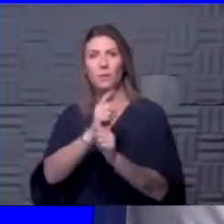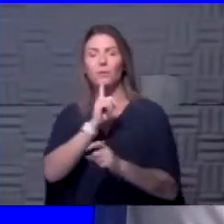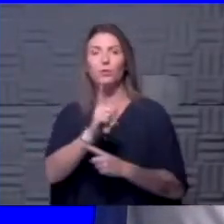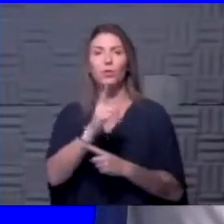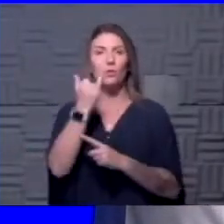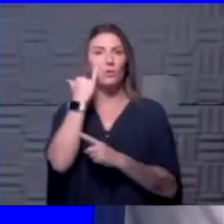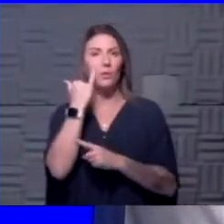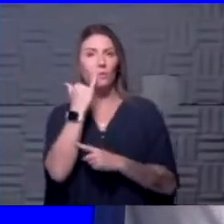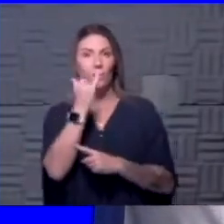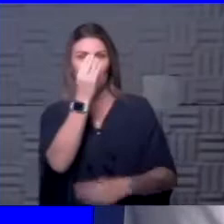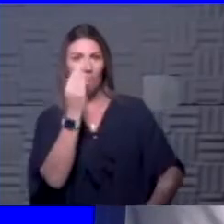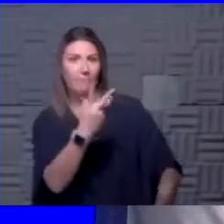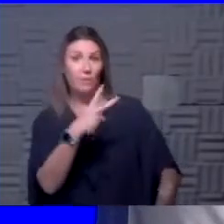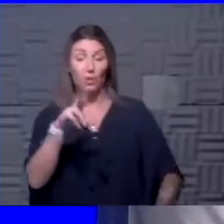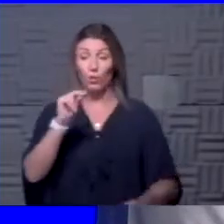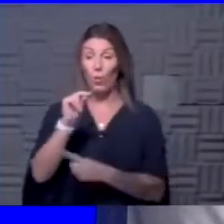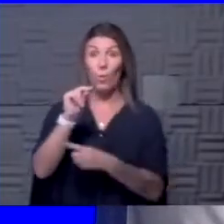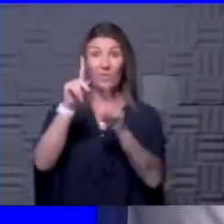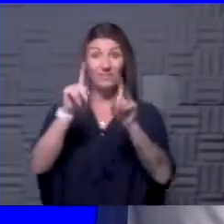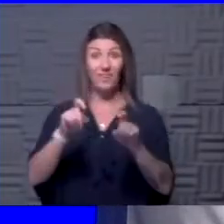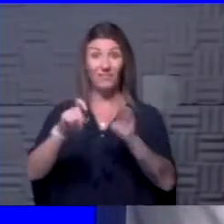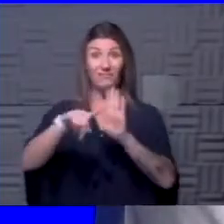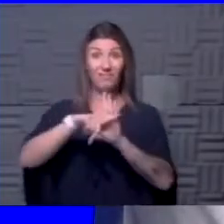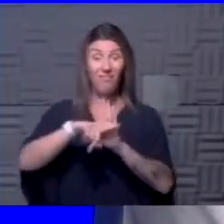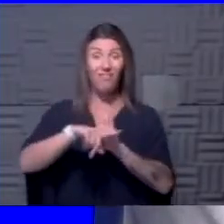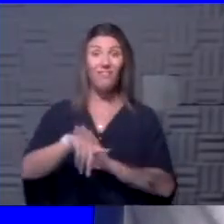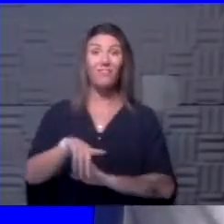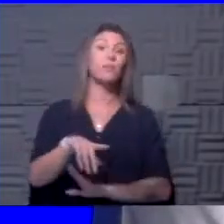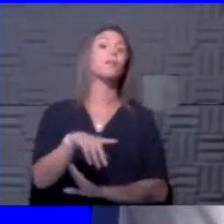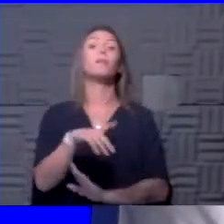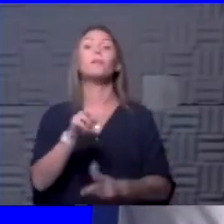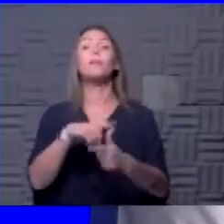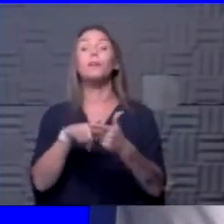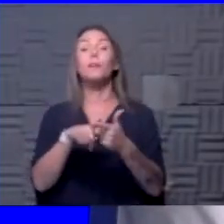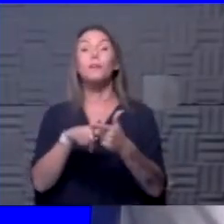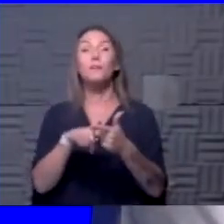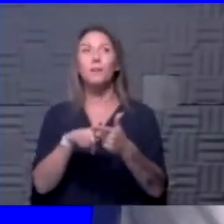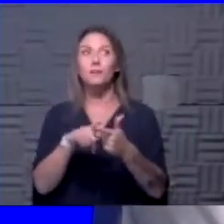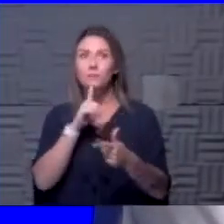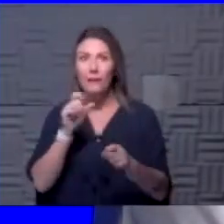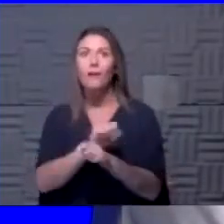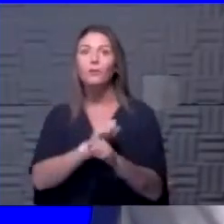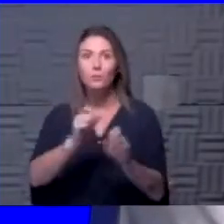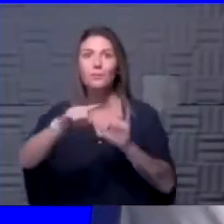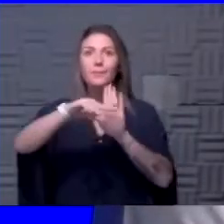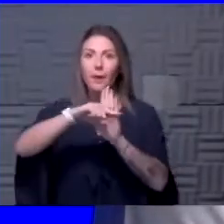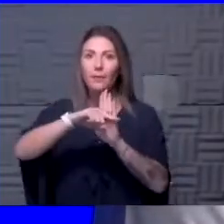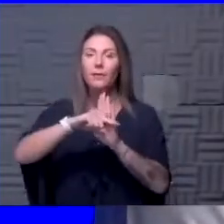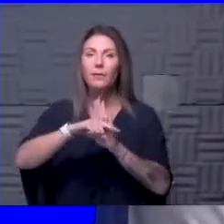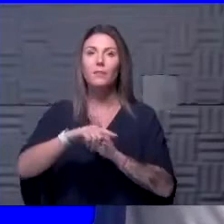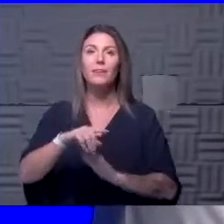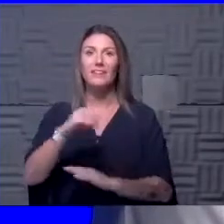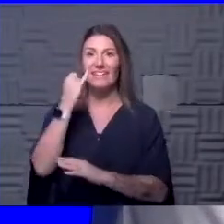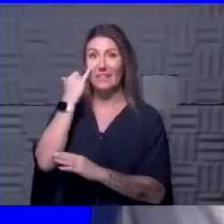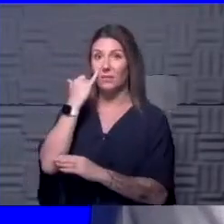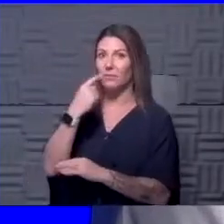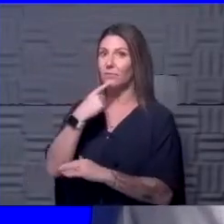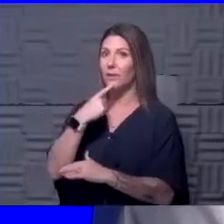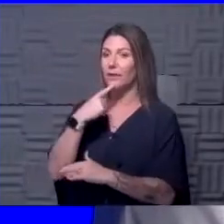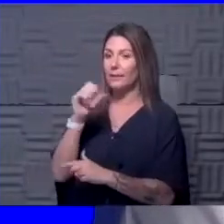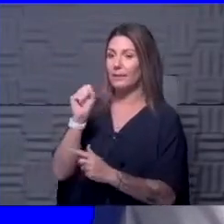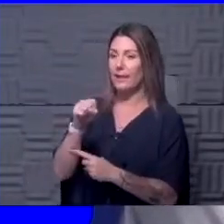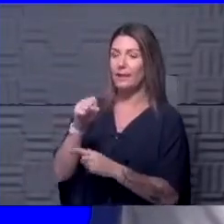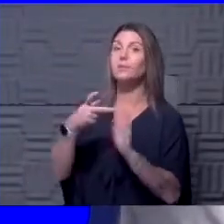that if we tell you no, that your test for saliva testing is negative, that it truly is negative. And if we tell you yes, that it is